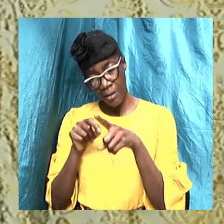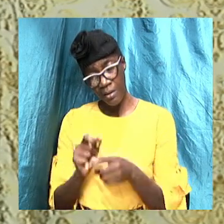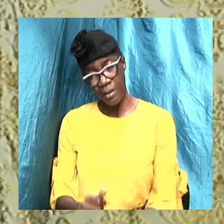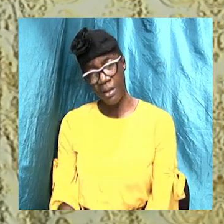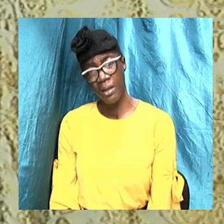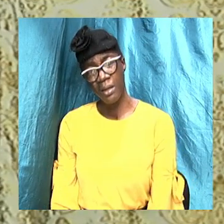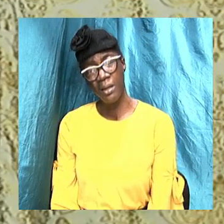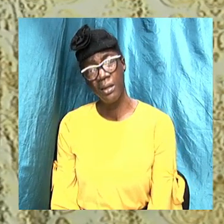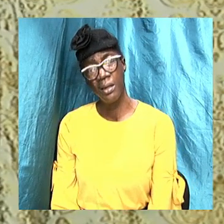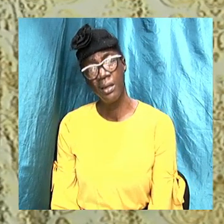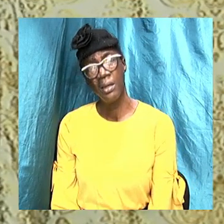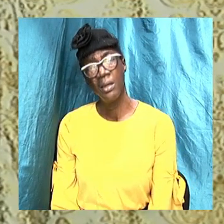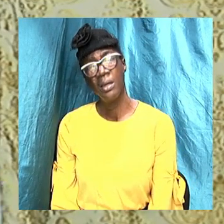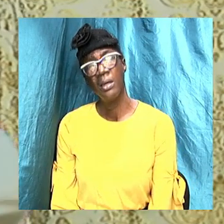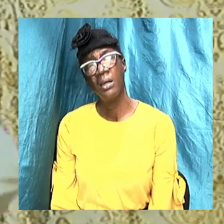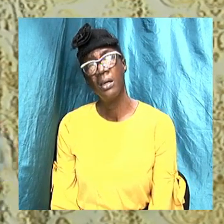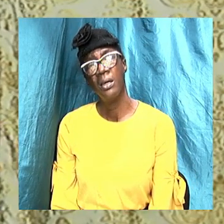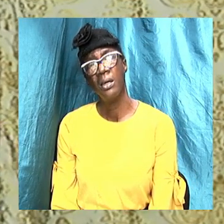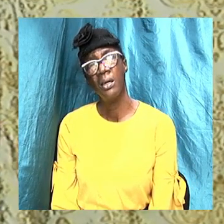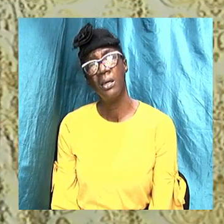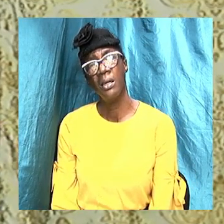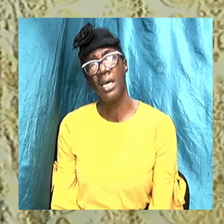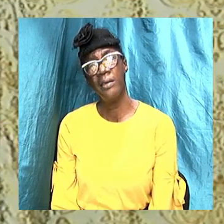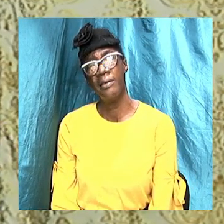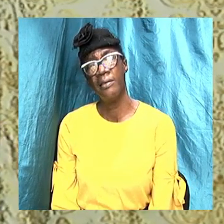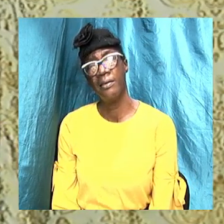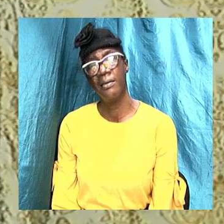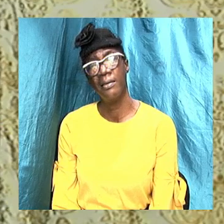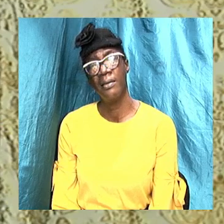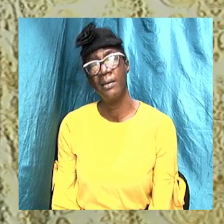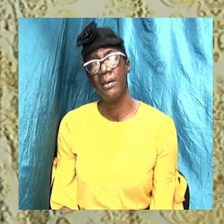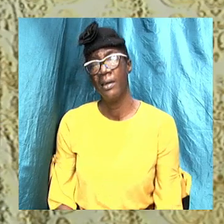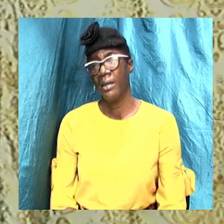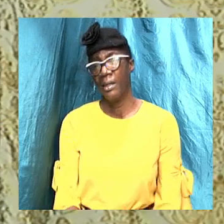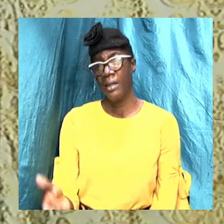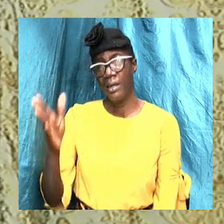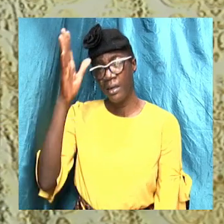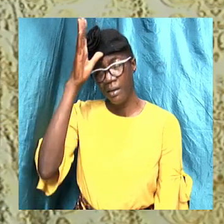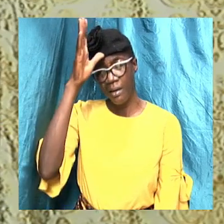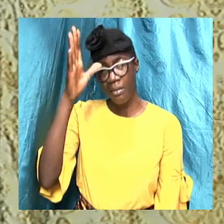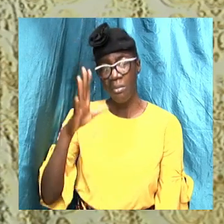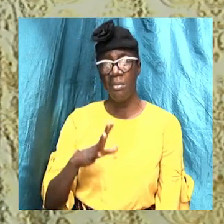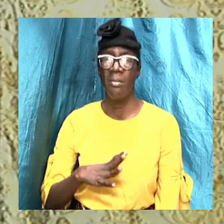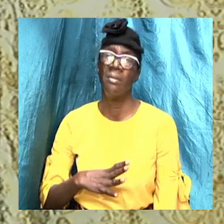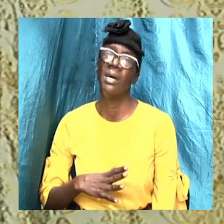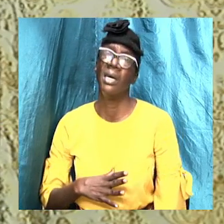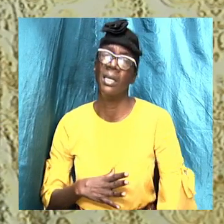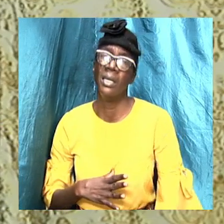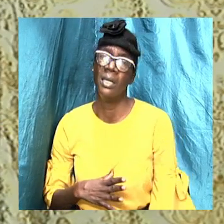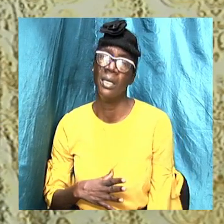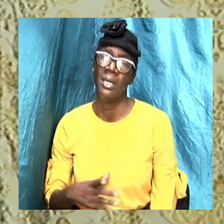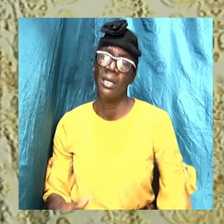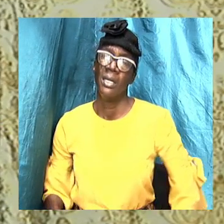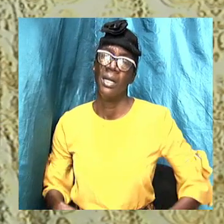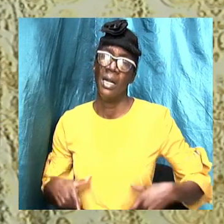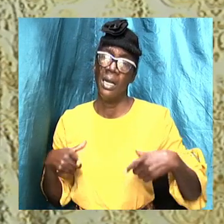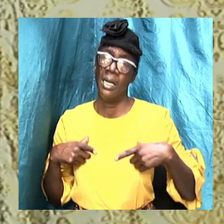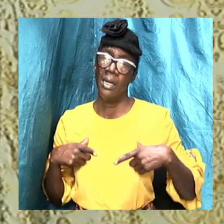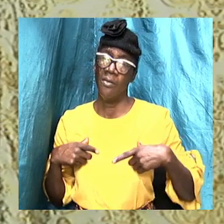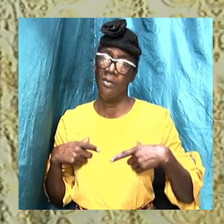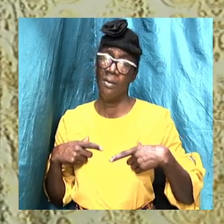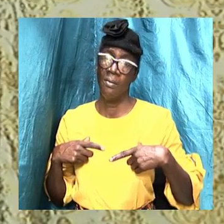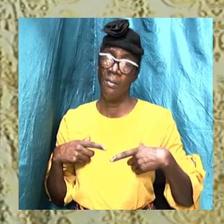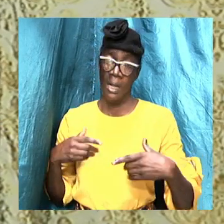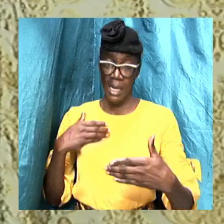oh God, lead me Holy Ghost. There was a man, oh bless the name of Jesus, that lived next door to me for